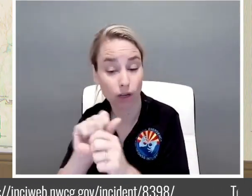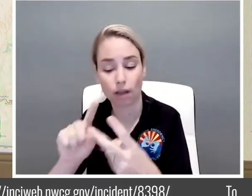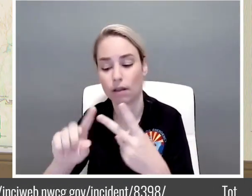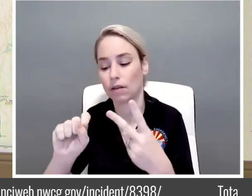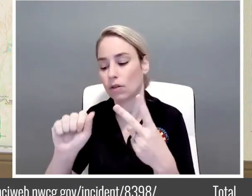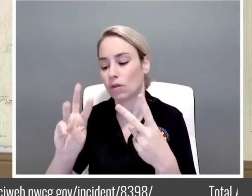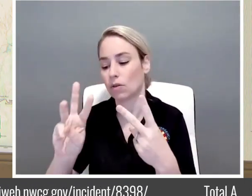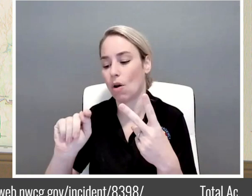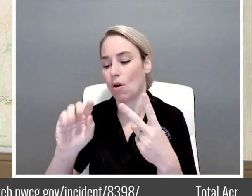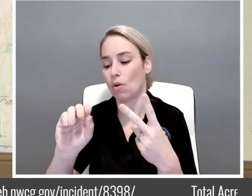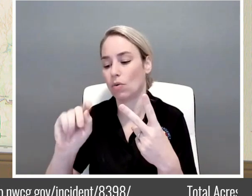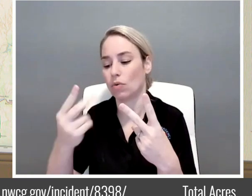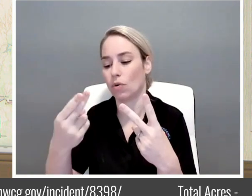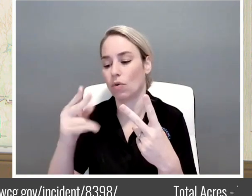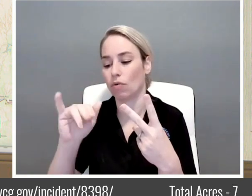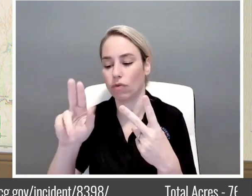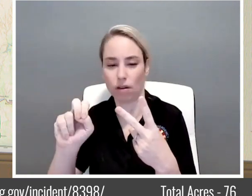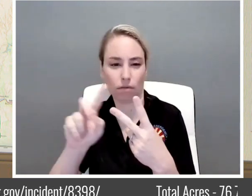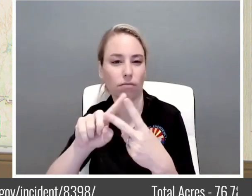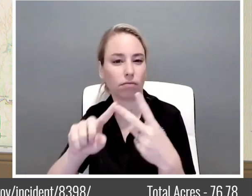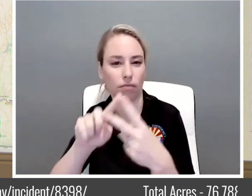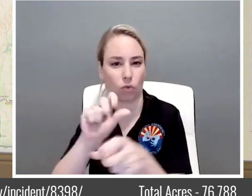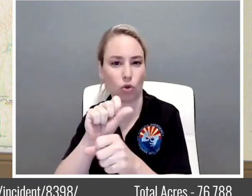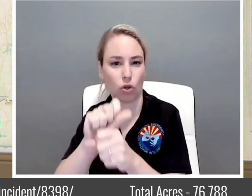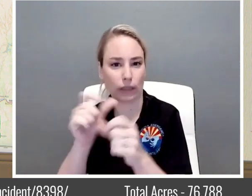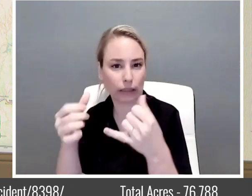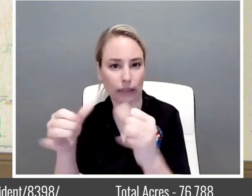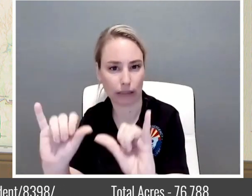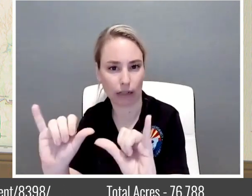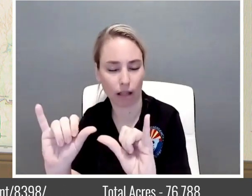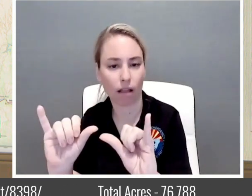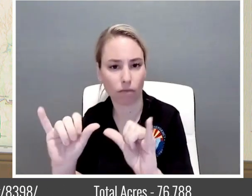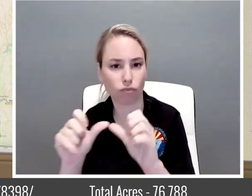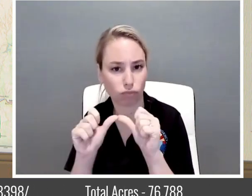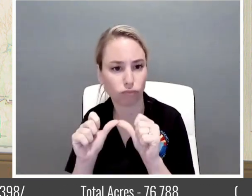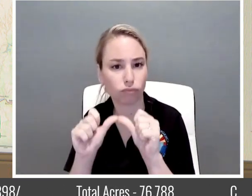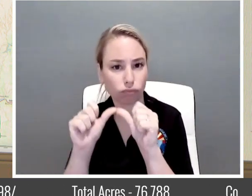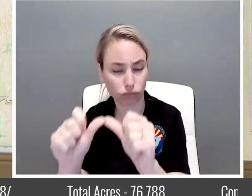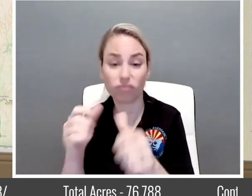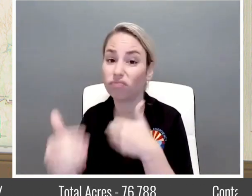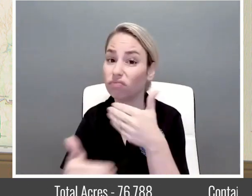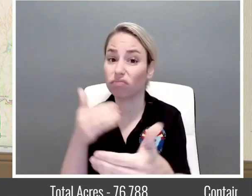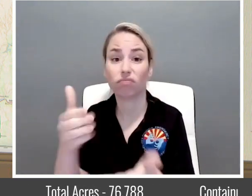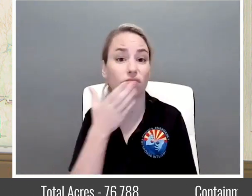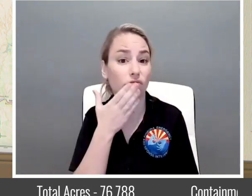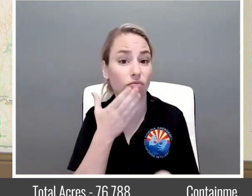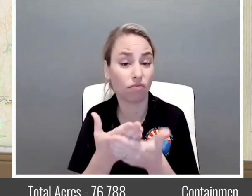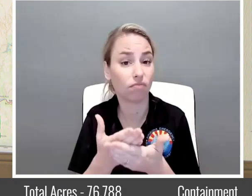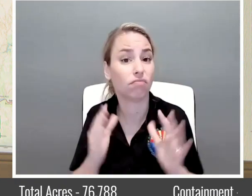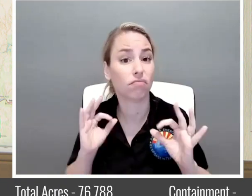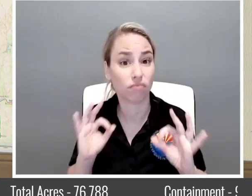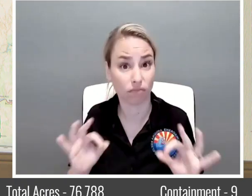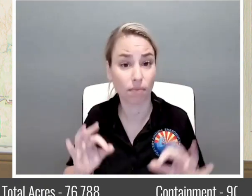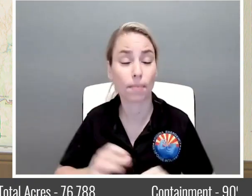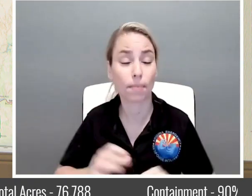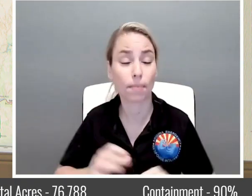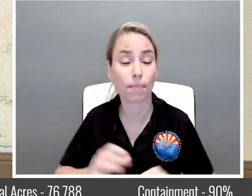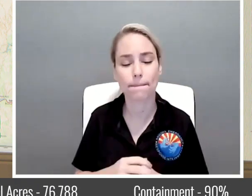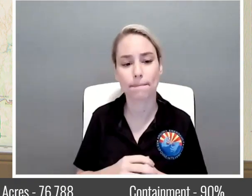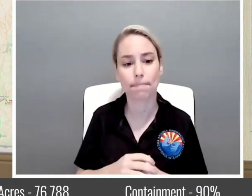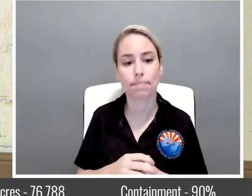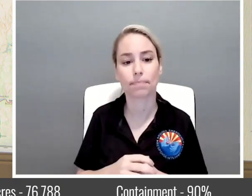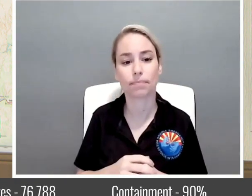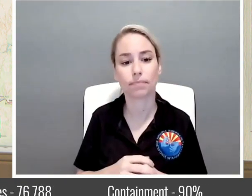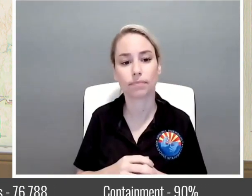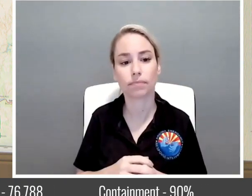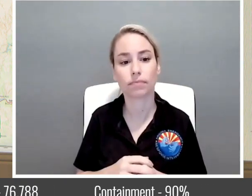area on some dozer line up there and that operation is going very well as they're doing that for